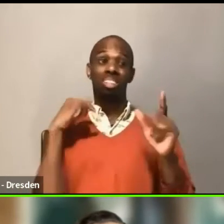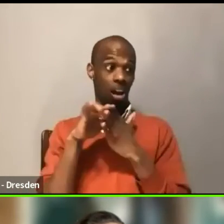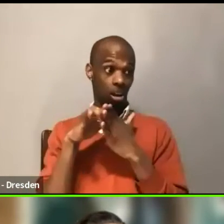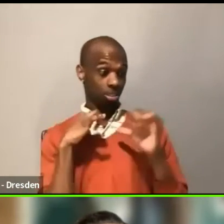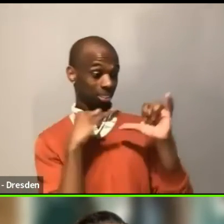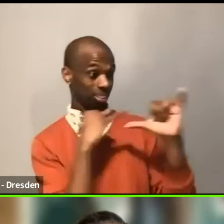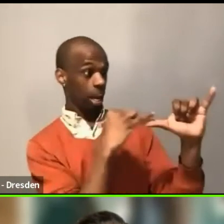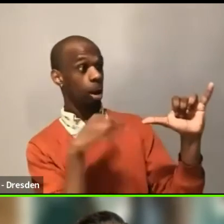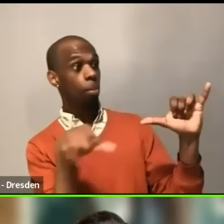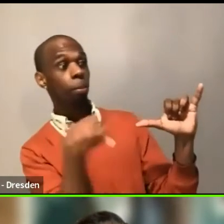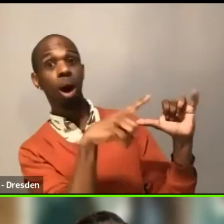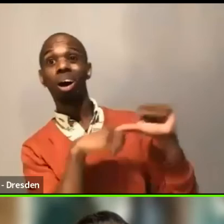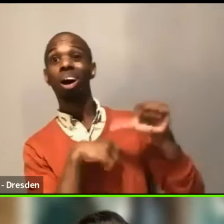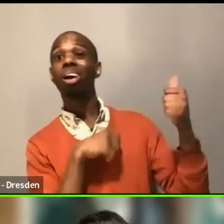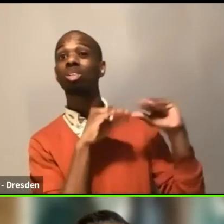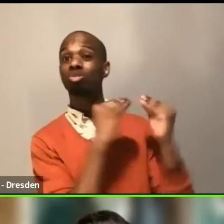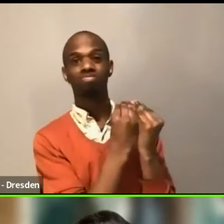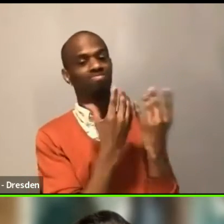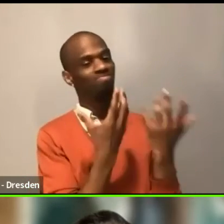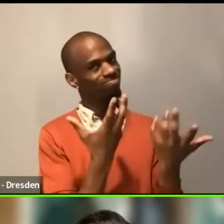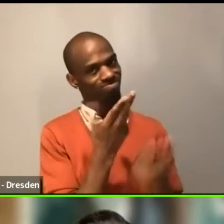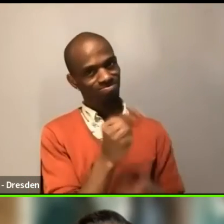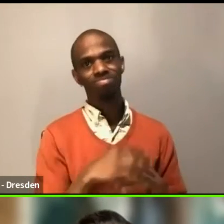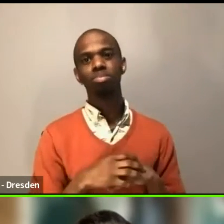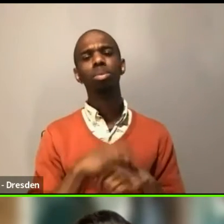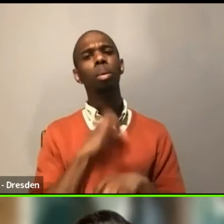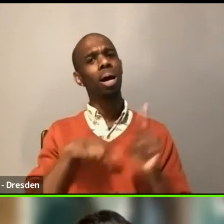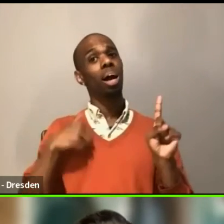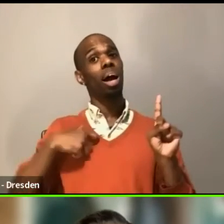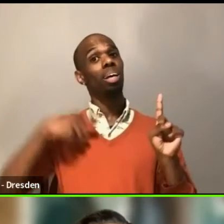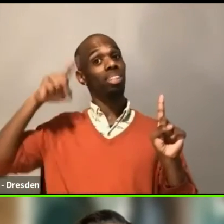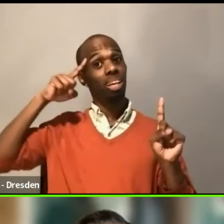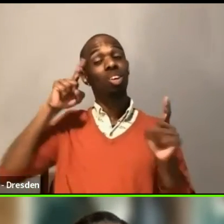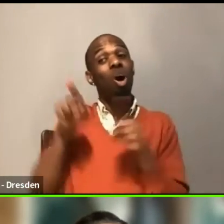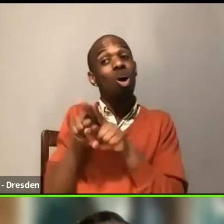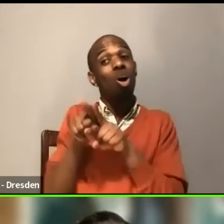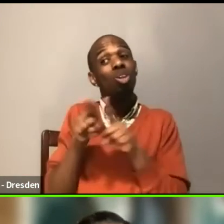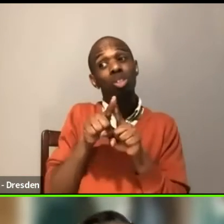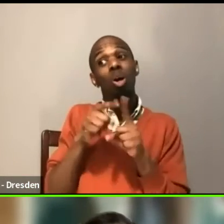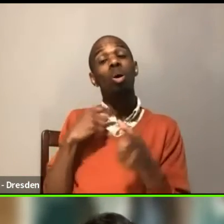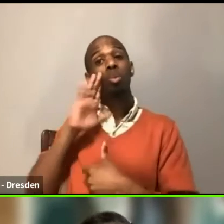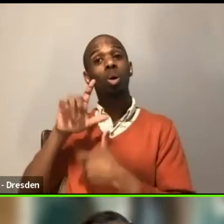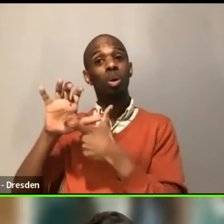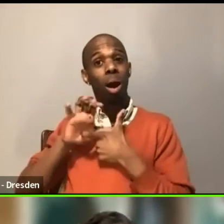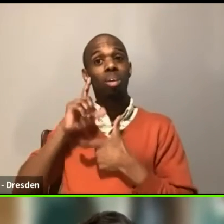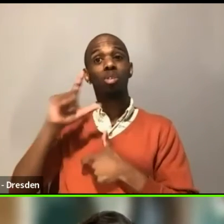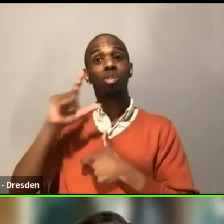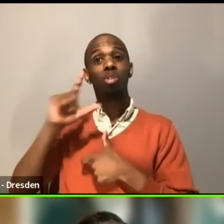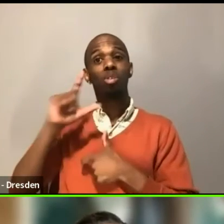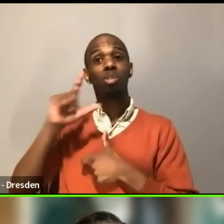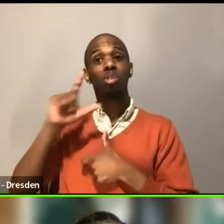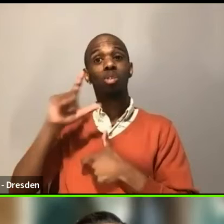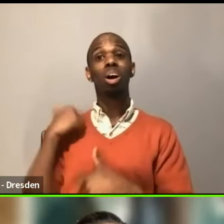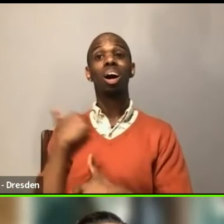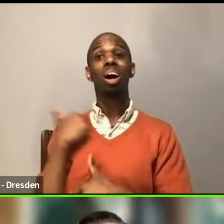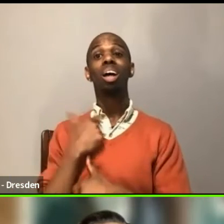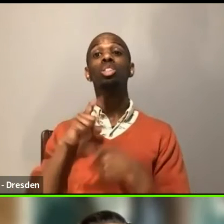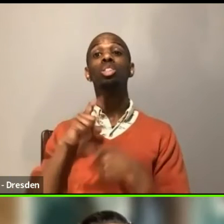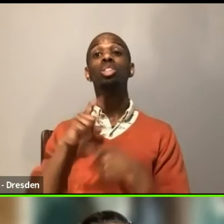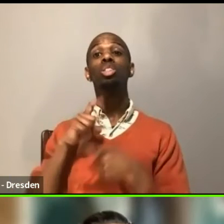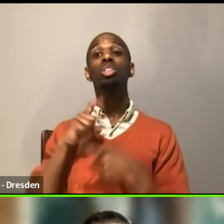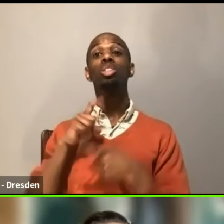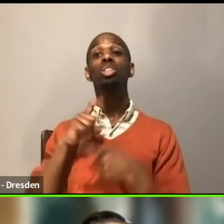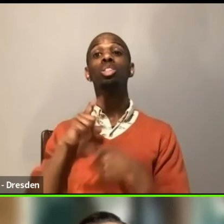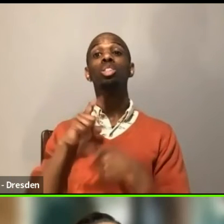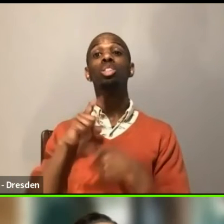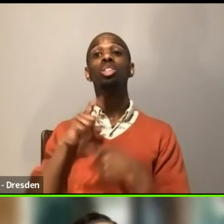say that it would be great to also pay that those artists for that time that they're there as well, since obviously they're not getting a salary from the organization, all of that. And